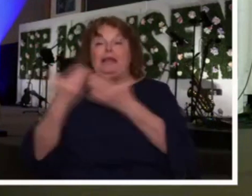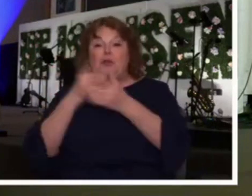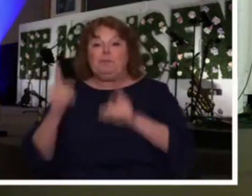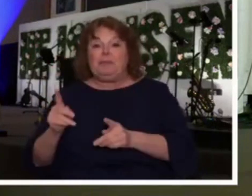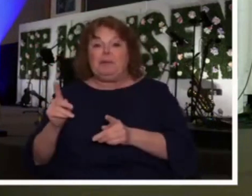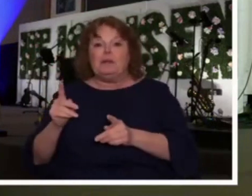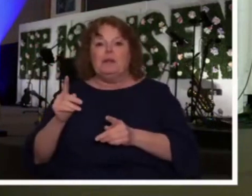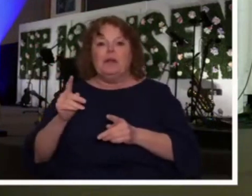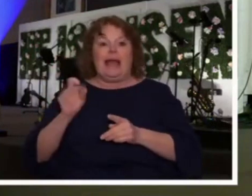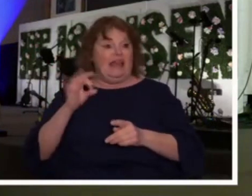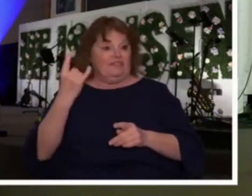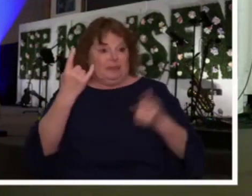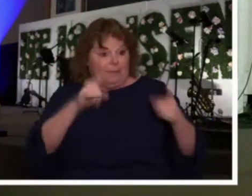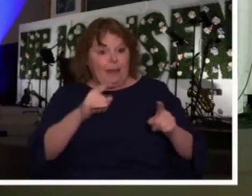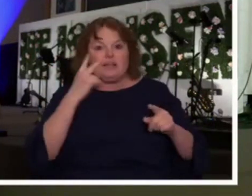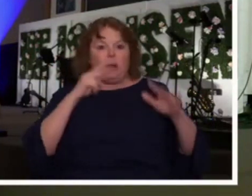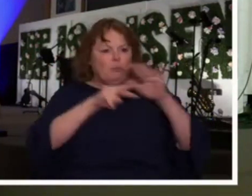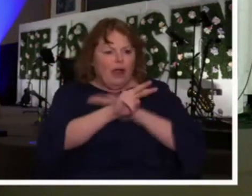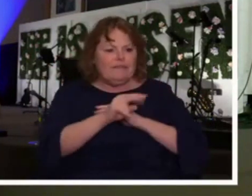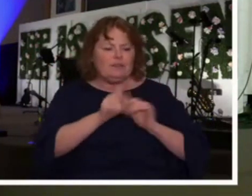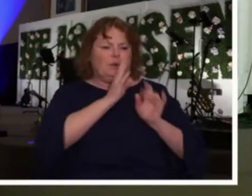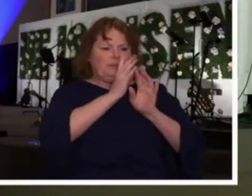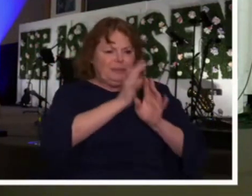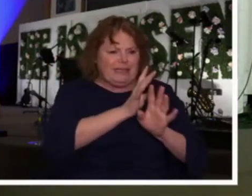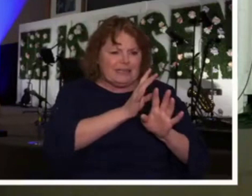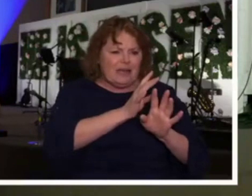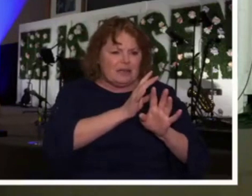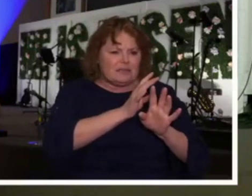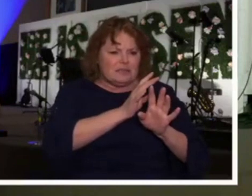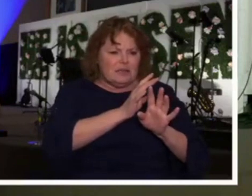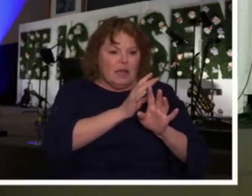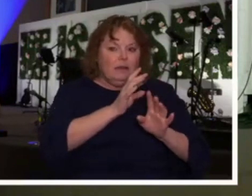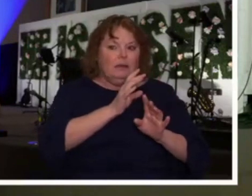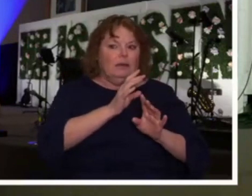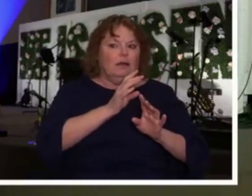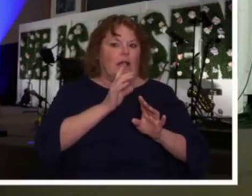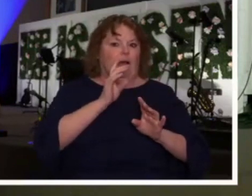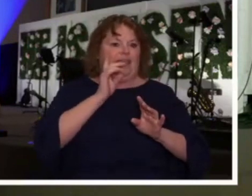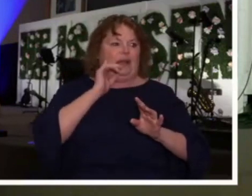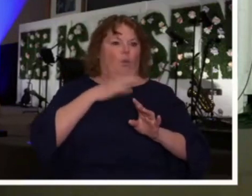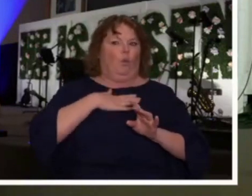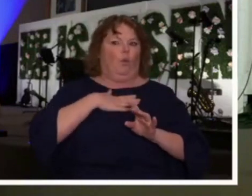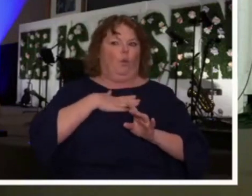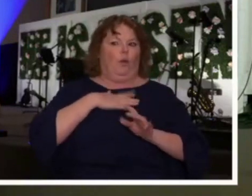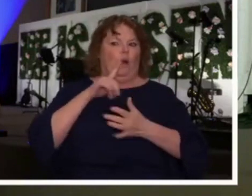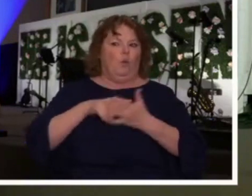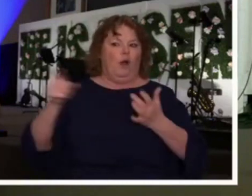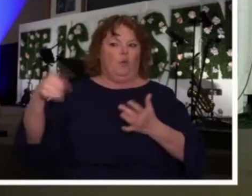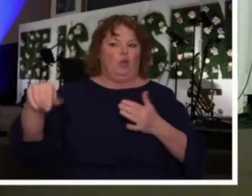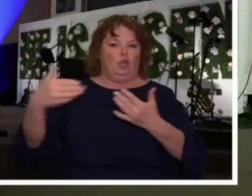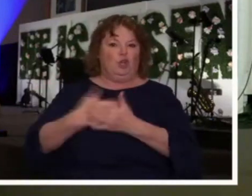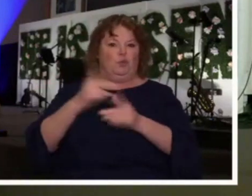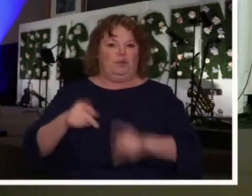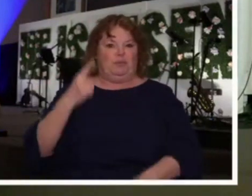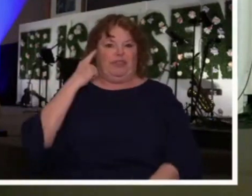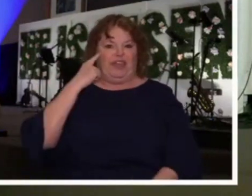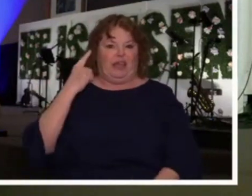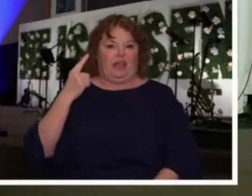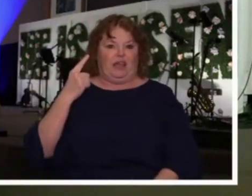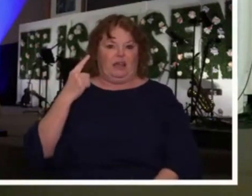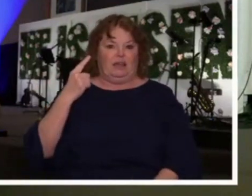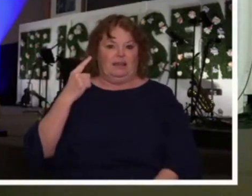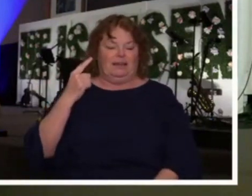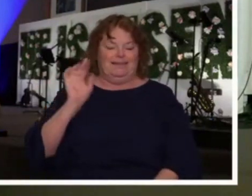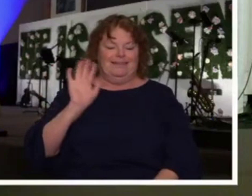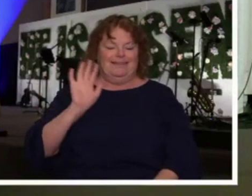what are new people going to think? And then the Spirit began to address me and said, you can't talk to your congregation about being afraid of the